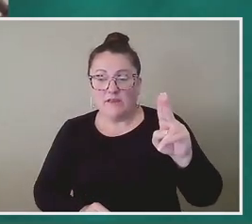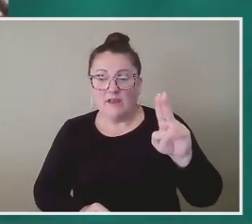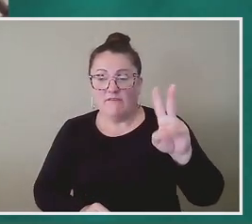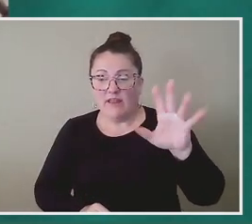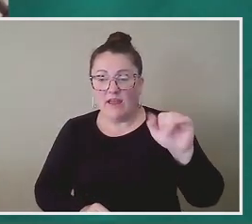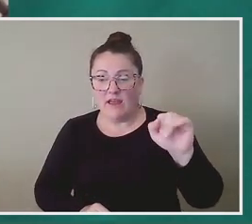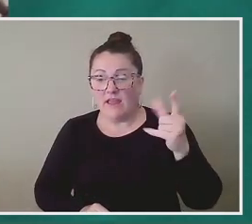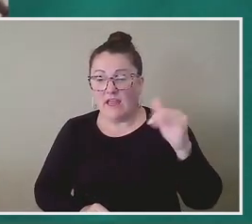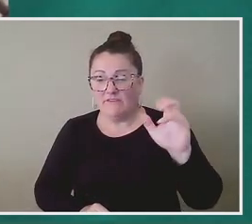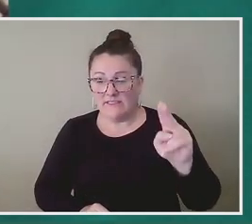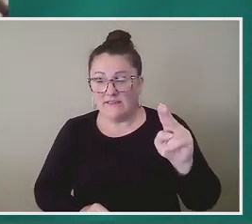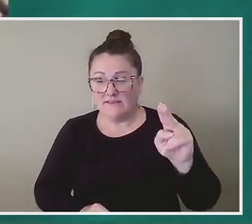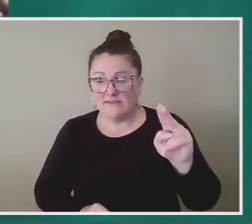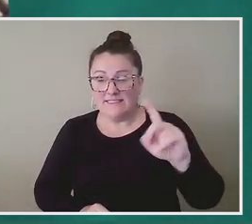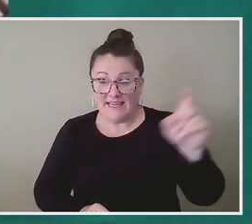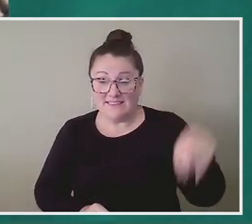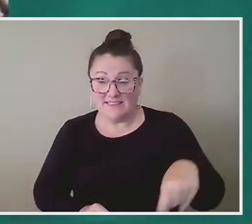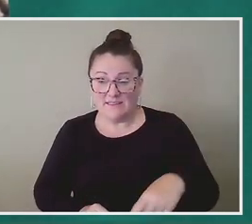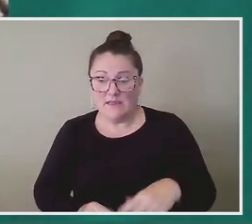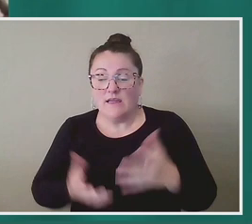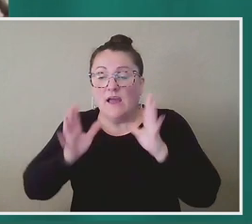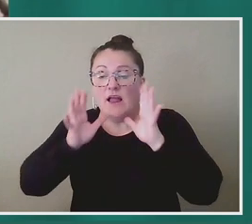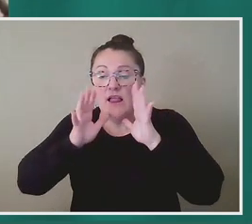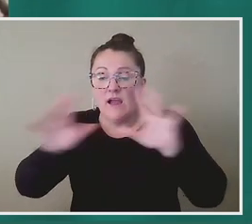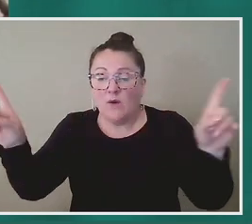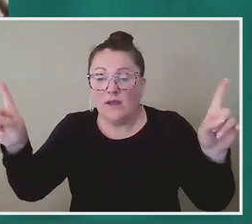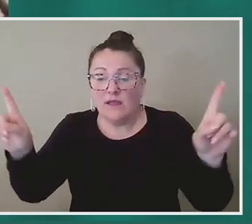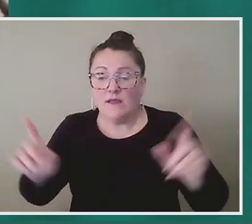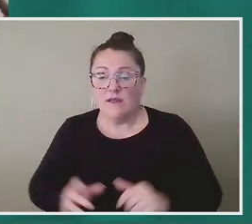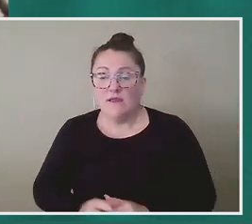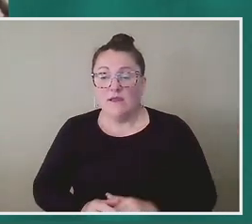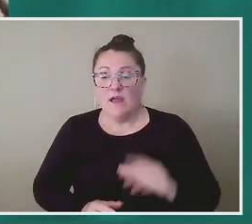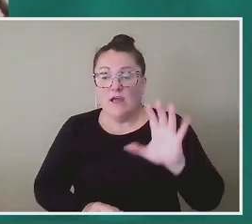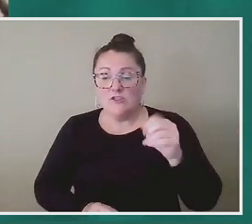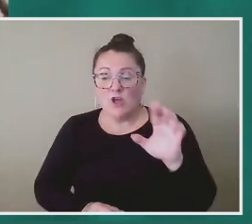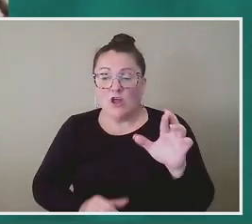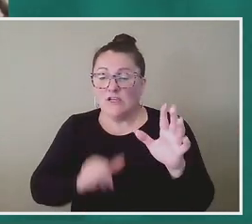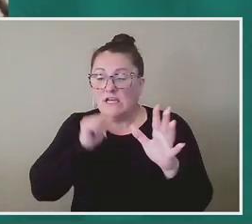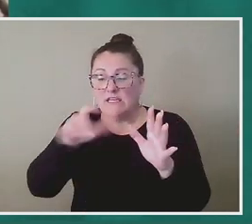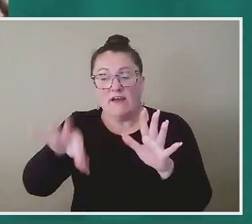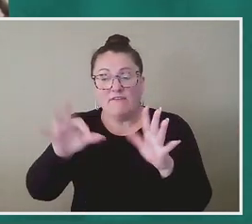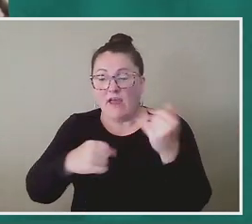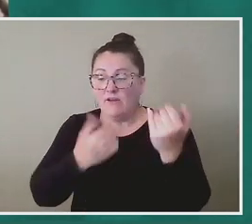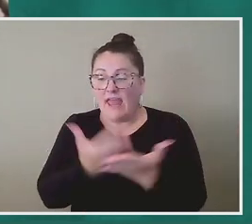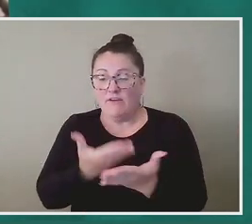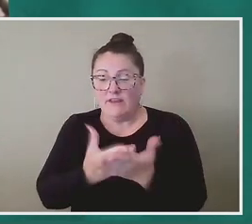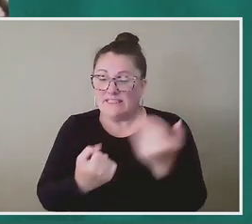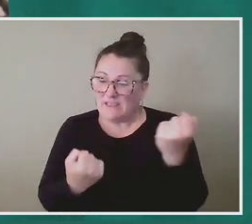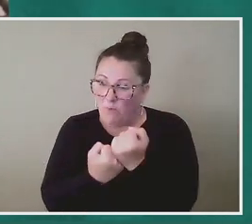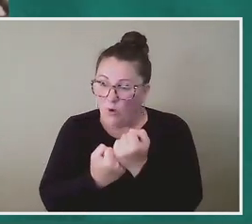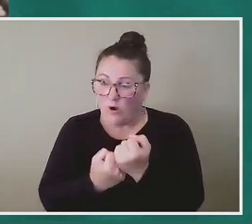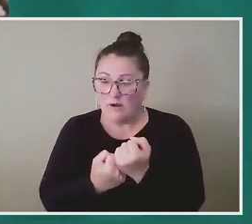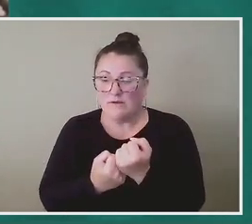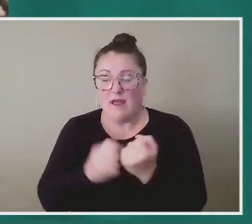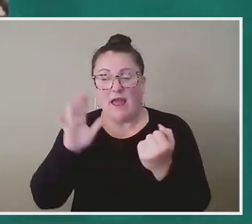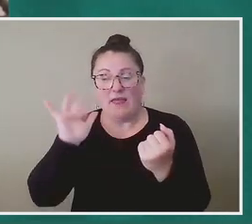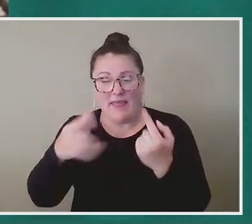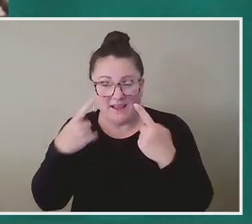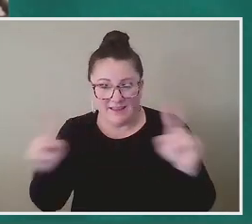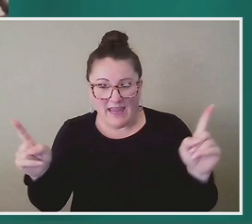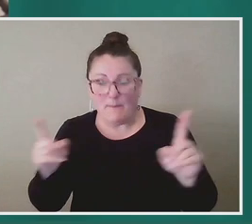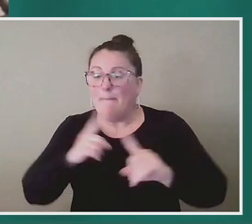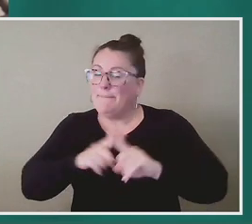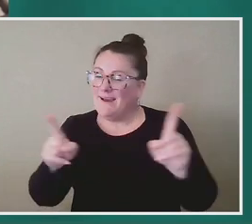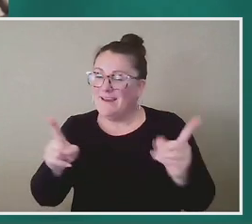Um, and, you know, scholars have not found any evidence to, to support that claim necessarily, but, but I think sometimes what happens is